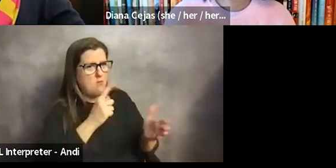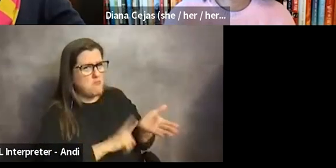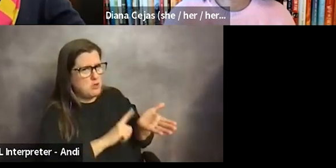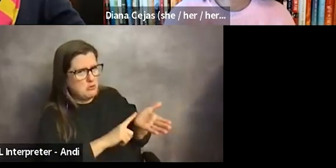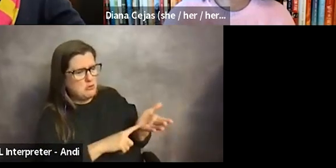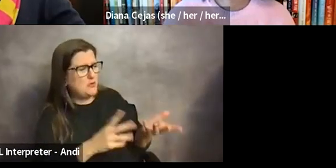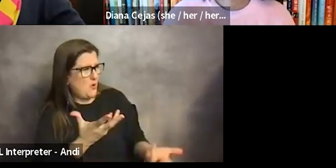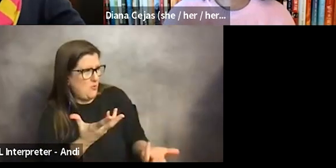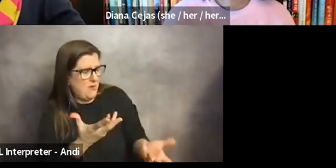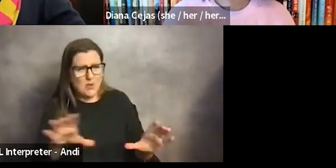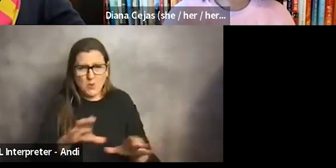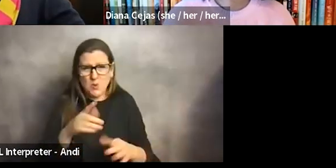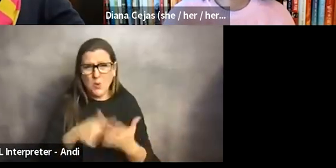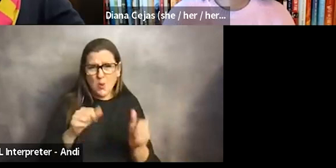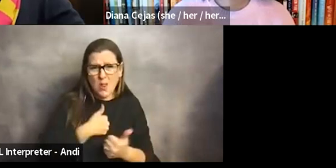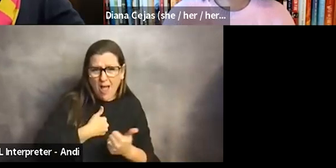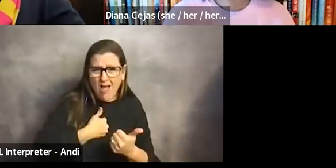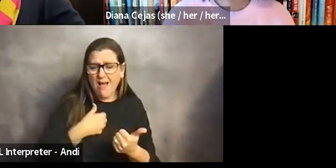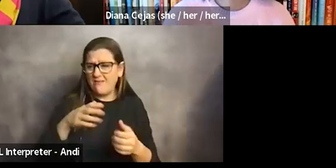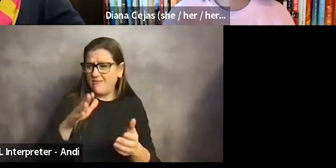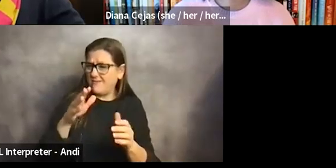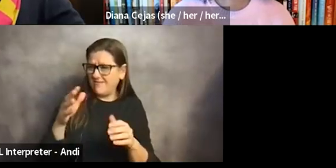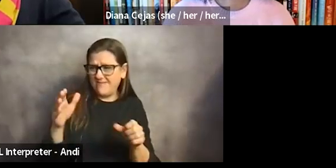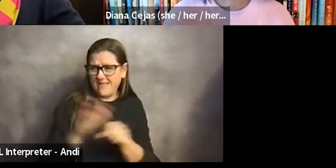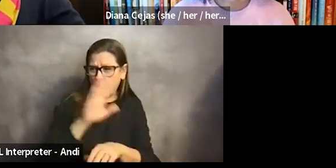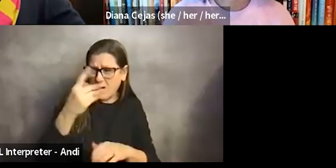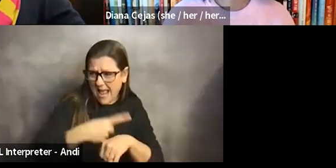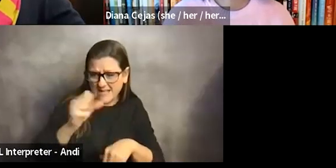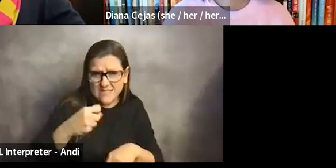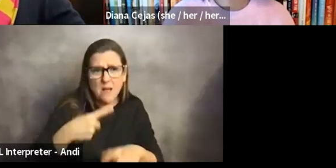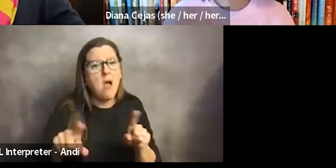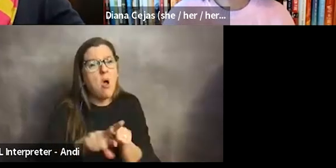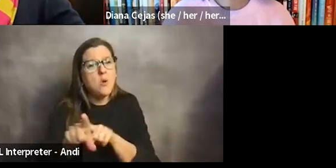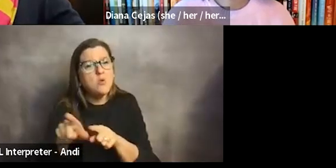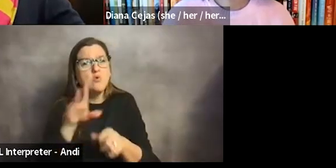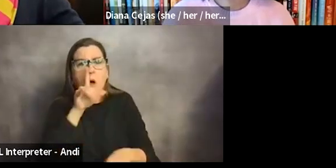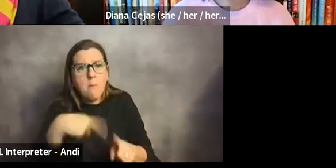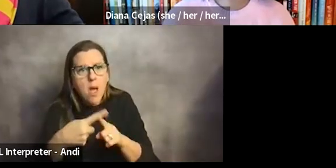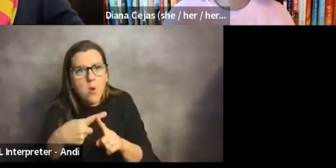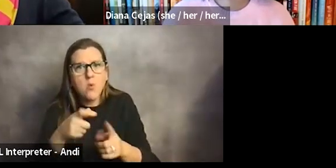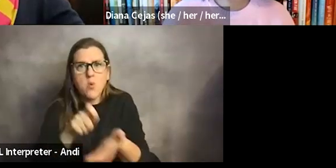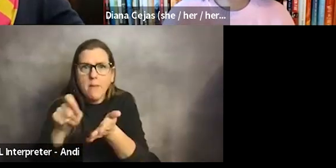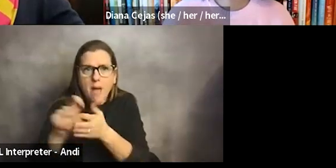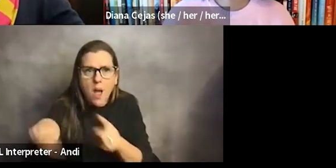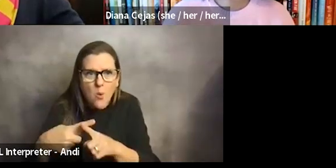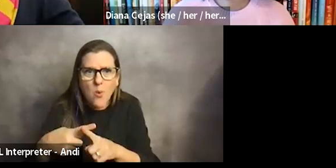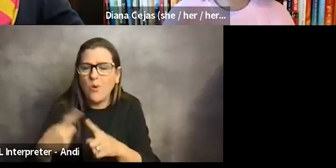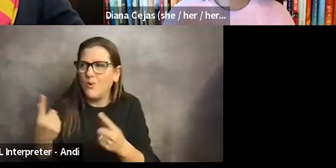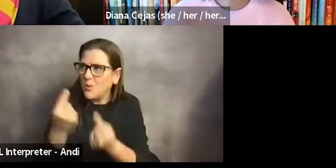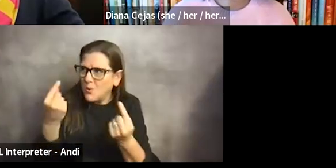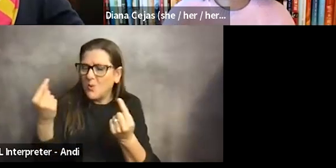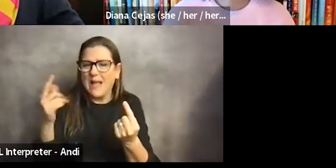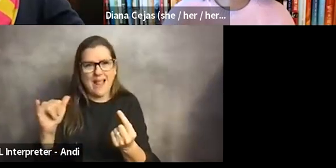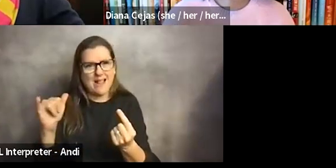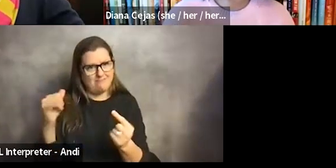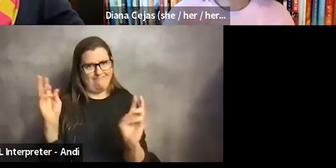you love, have fun with it, fill your days, but also write about it, talk about it, do it. And if you do that, you're teaching and that's going to be academic and that's important.